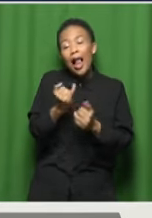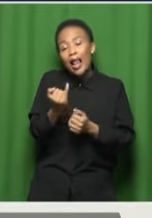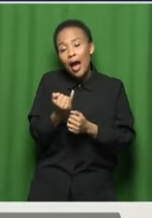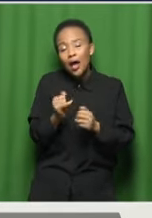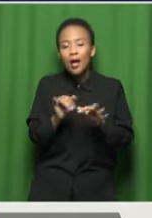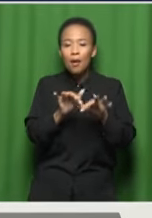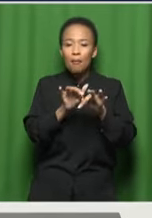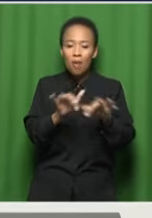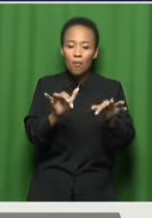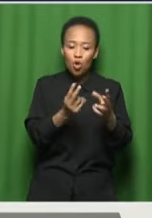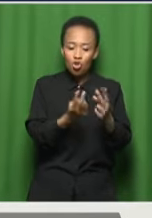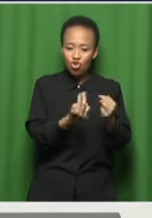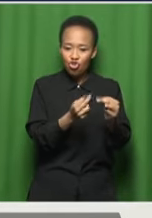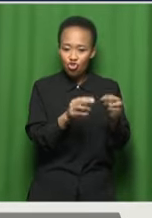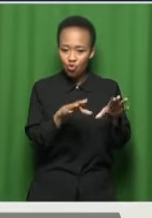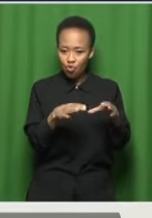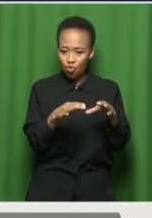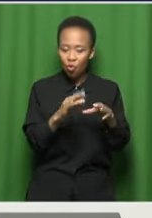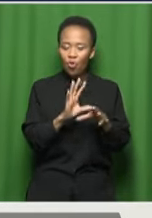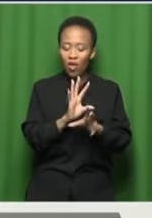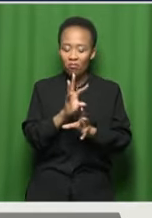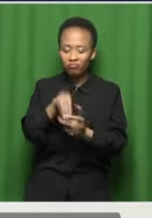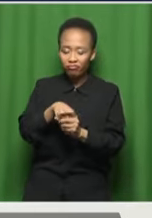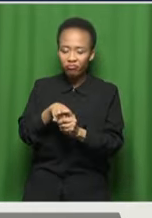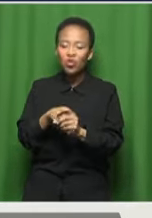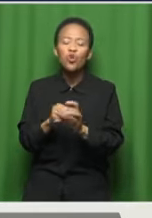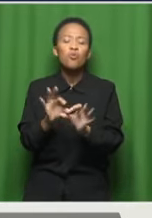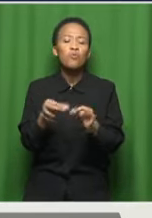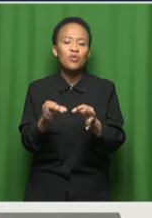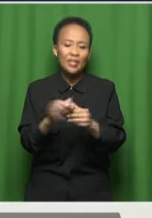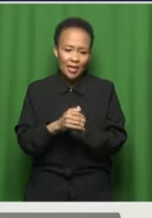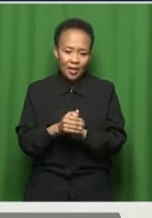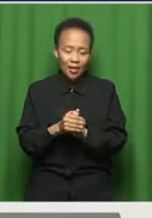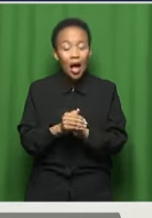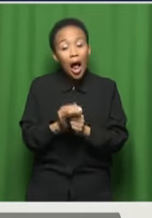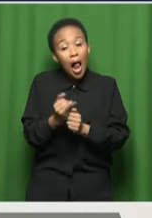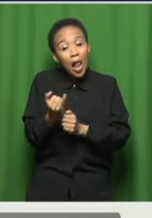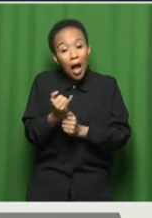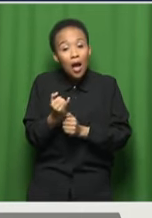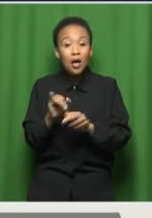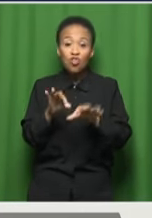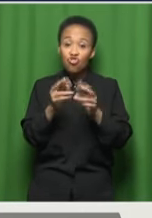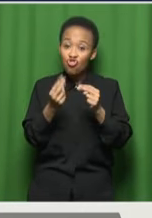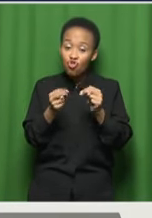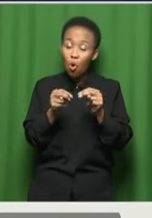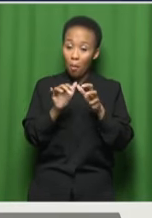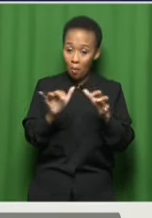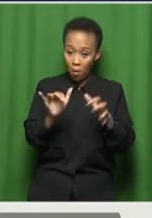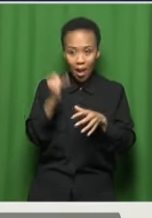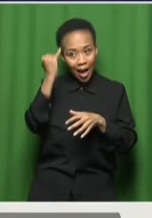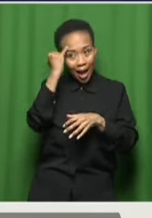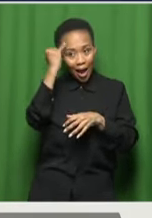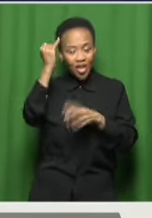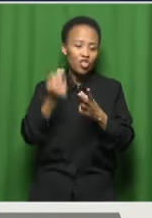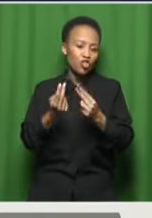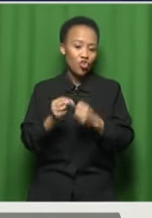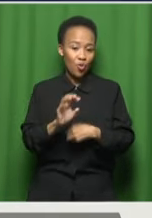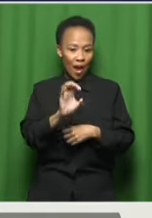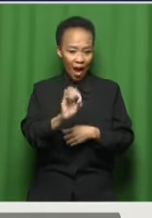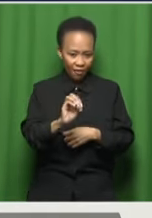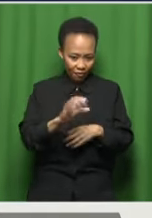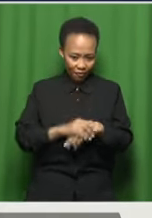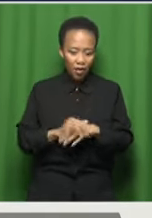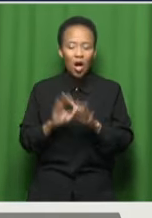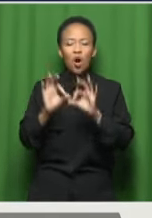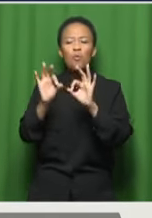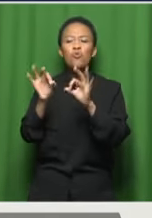that come into the music. And with them coming in, there's, like, new ideas. So we cannot keep the genre, like, in its